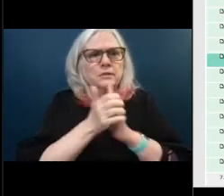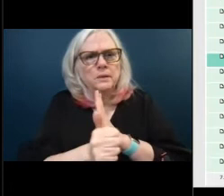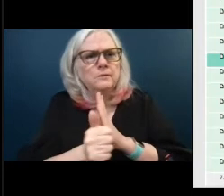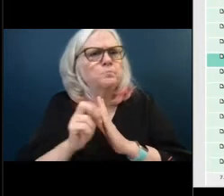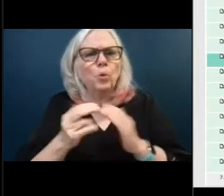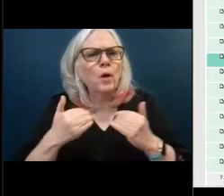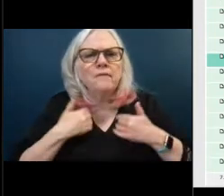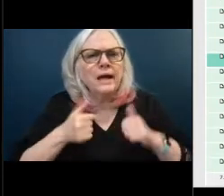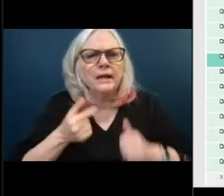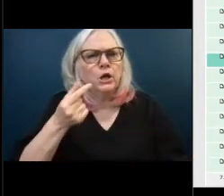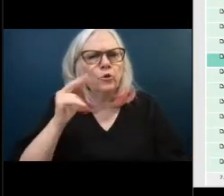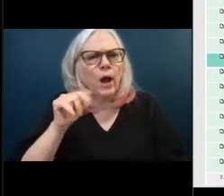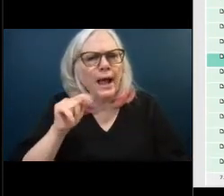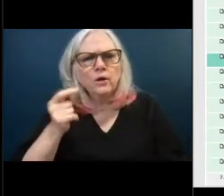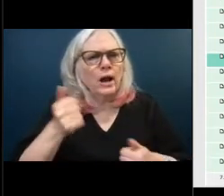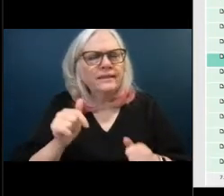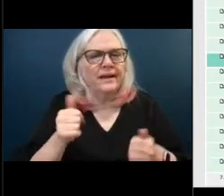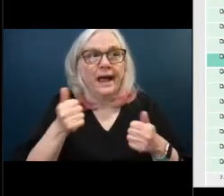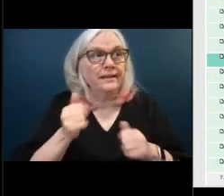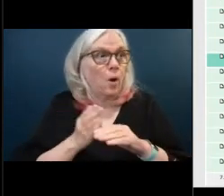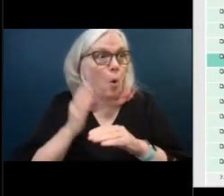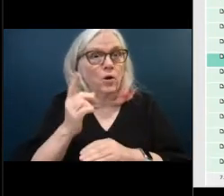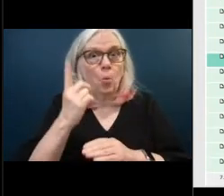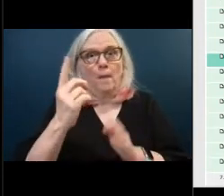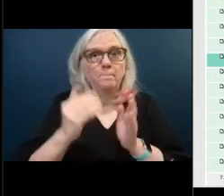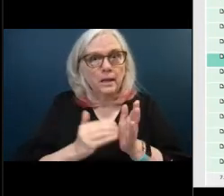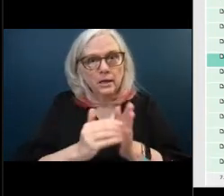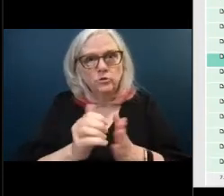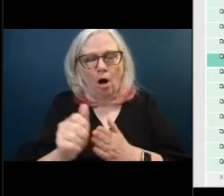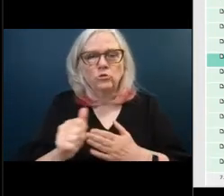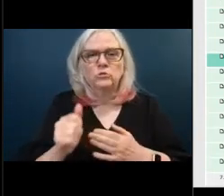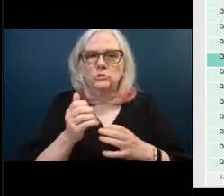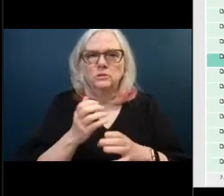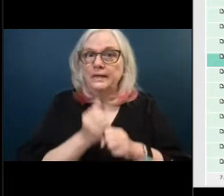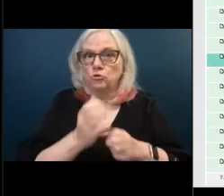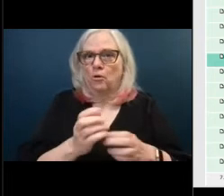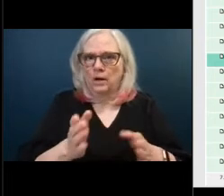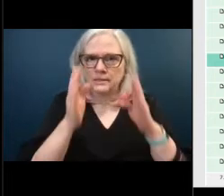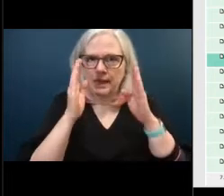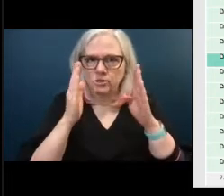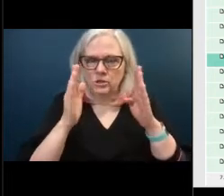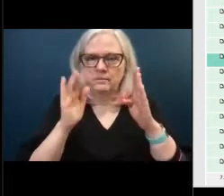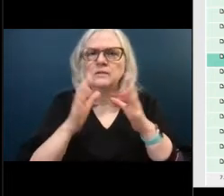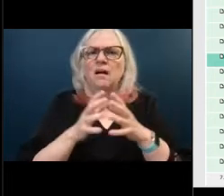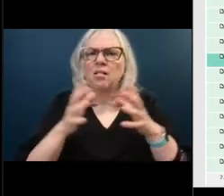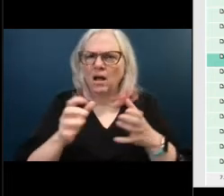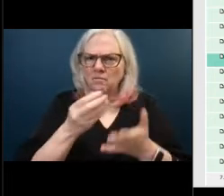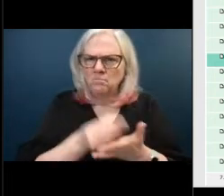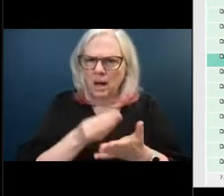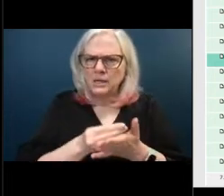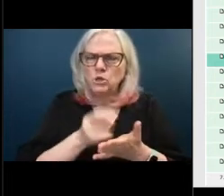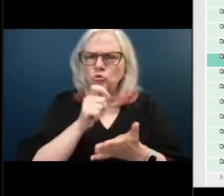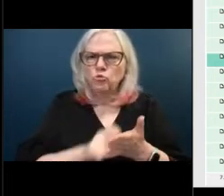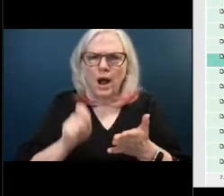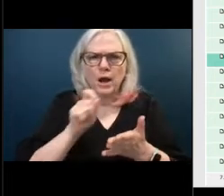because anything like over a million dollars you know it gets your attention and um that's a lot of money to to write off um